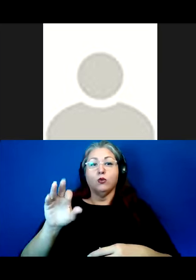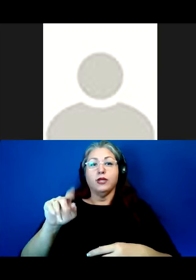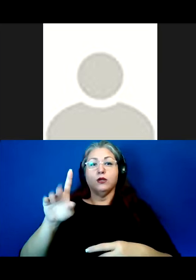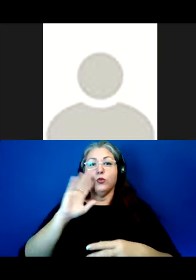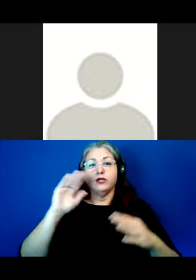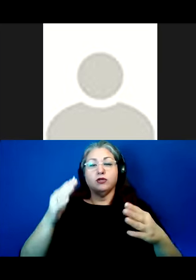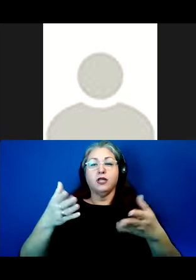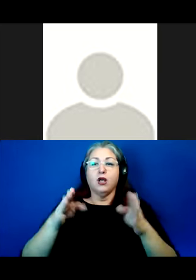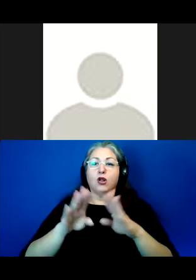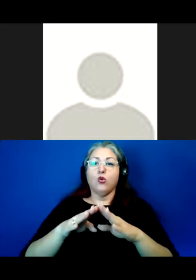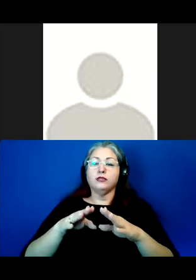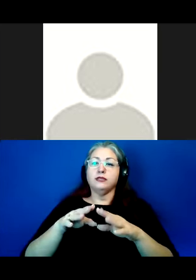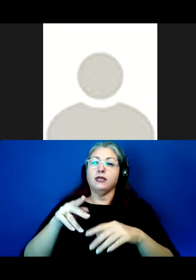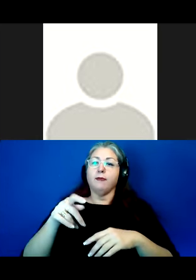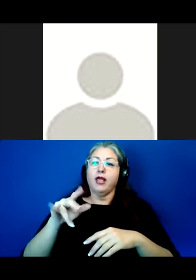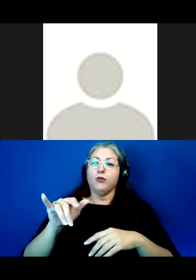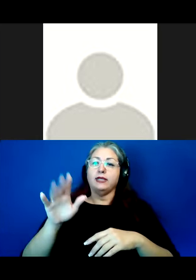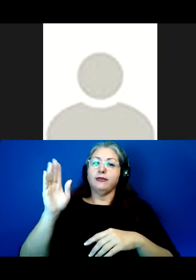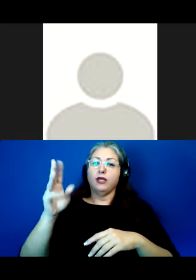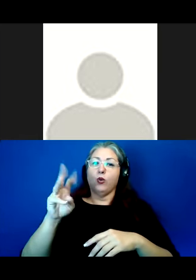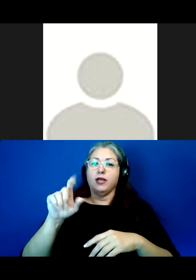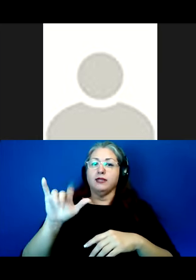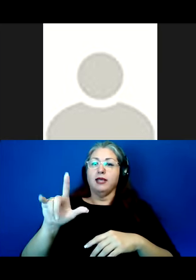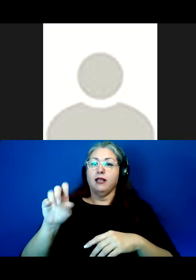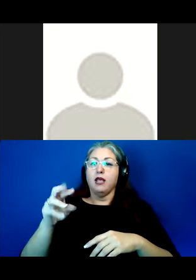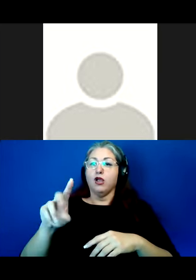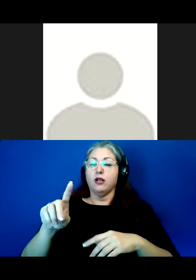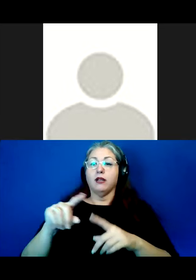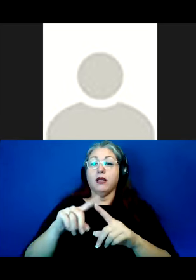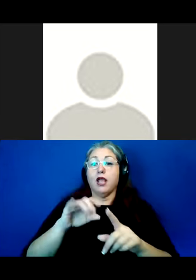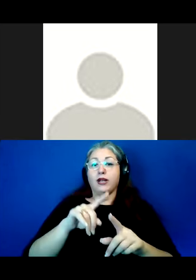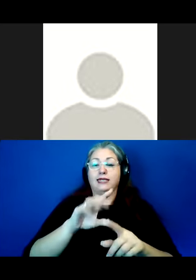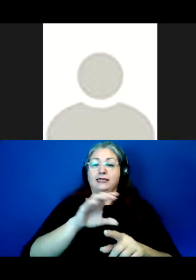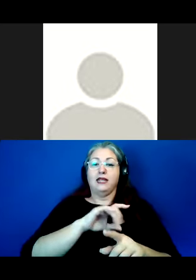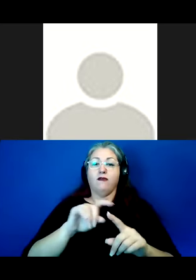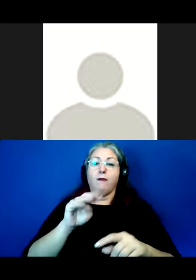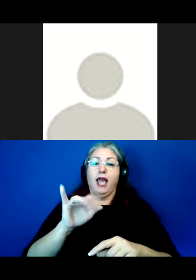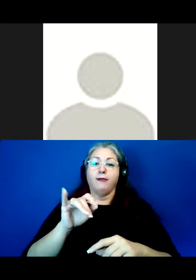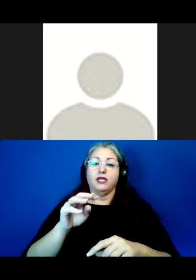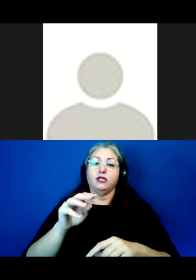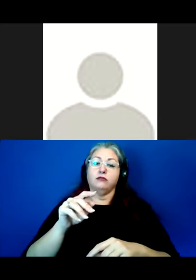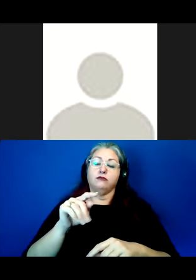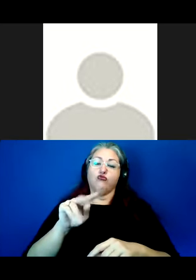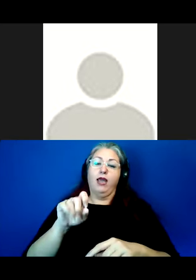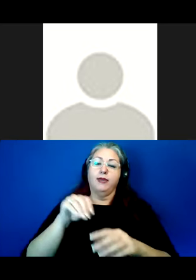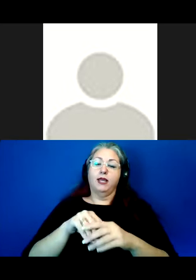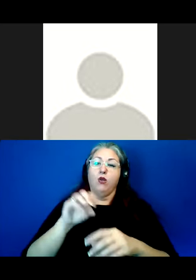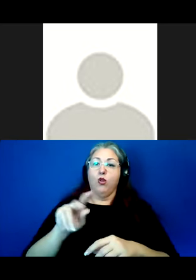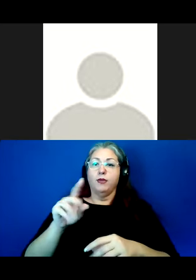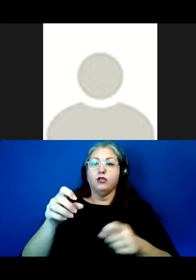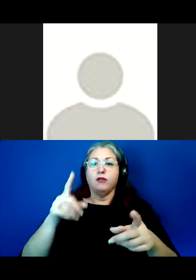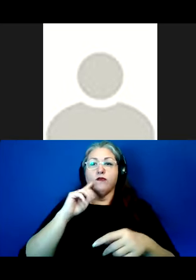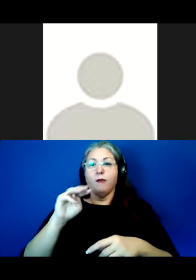introduce our closing plenary speaker, Wesley Leonard. Daryl is a citizen of the Miami Tribe of Oklahoma, the director of the